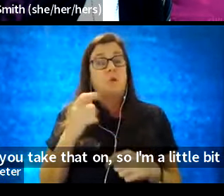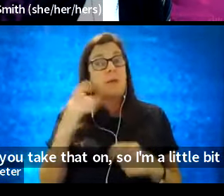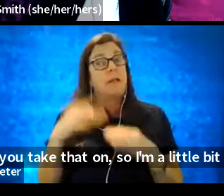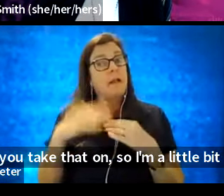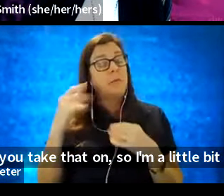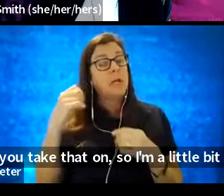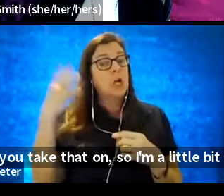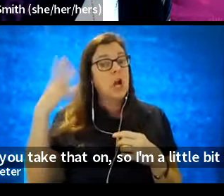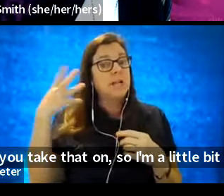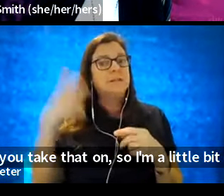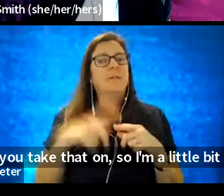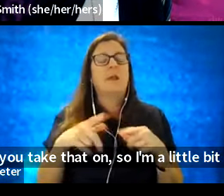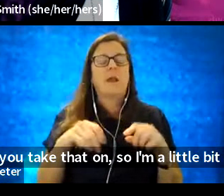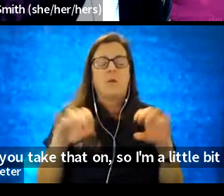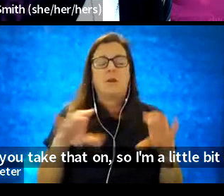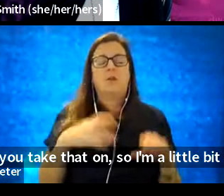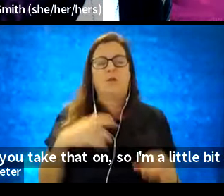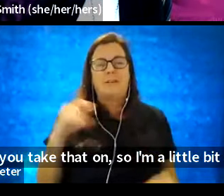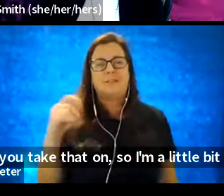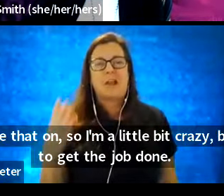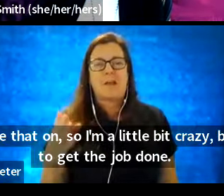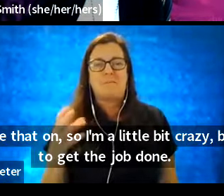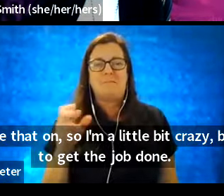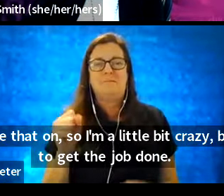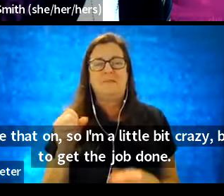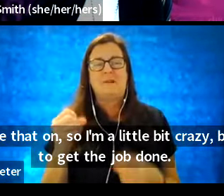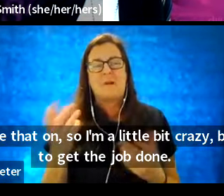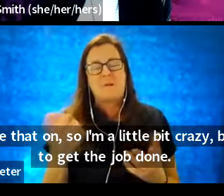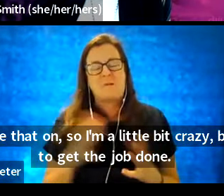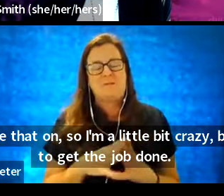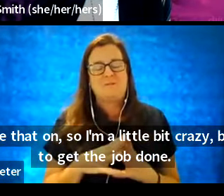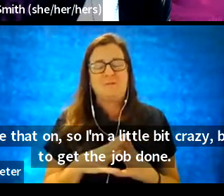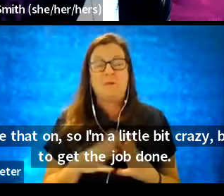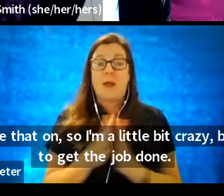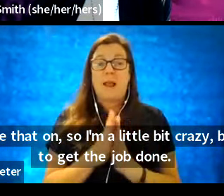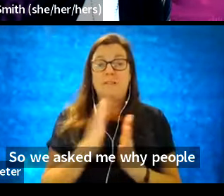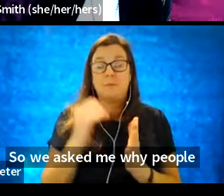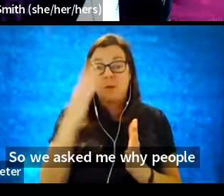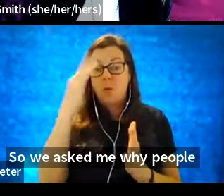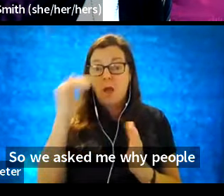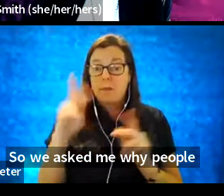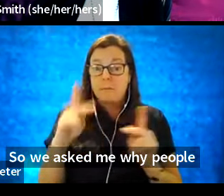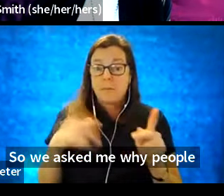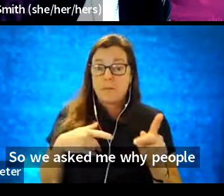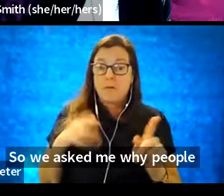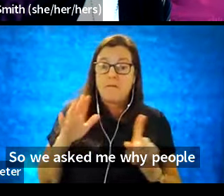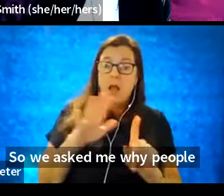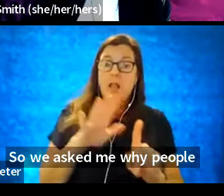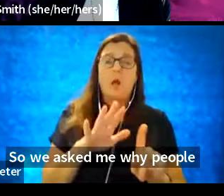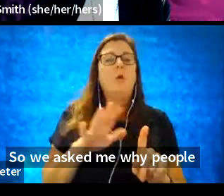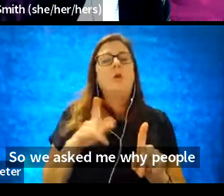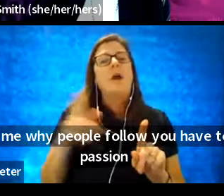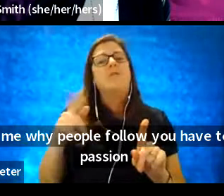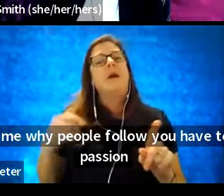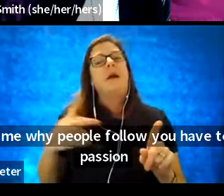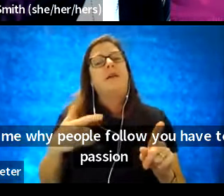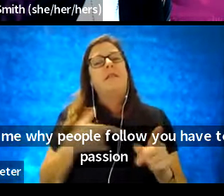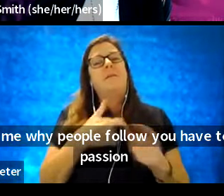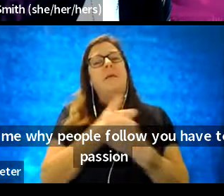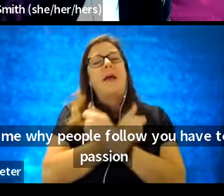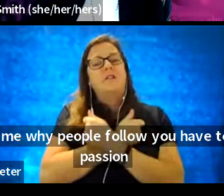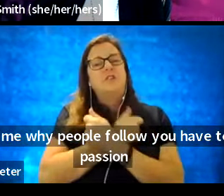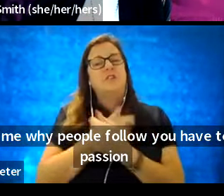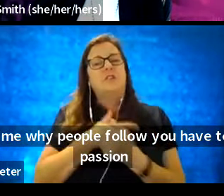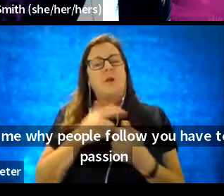but I want to get the job done. So, when you ask me why people follow, you have to have the passion, and you have to be